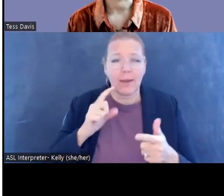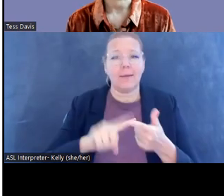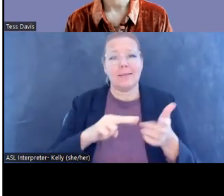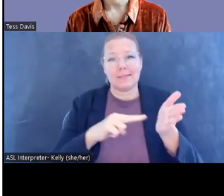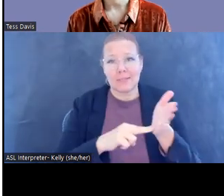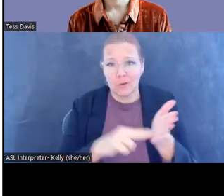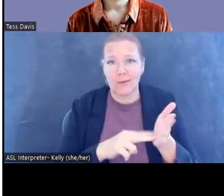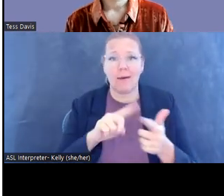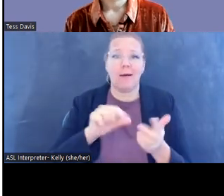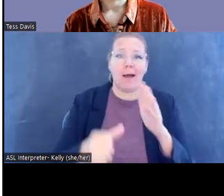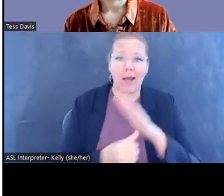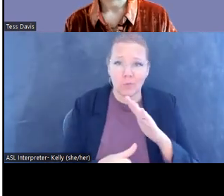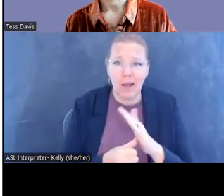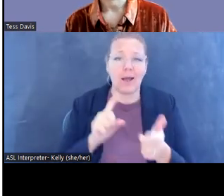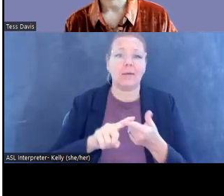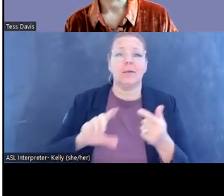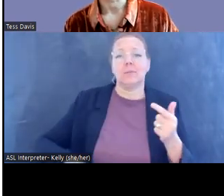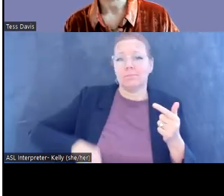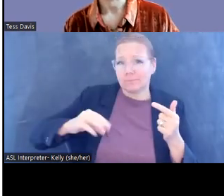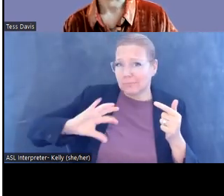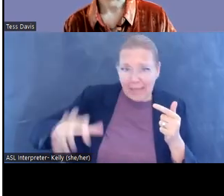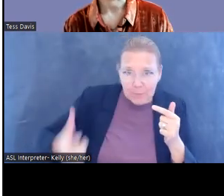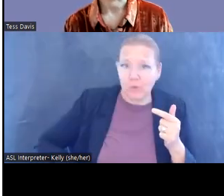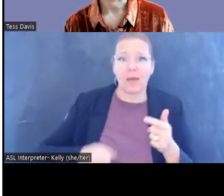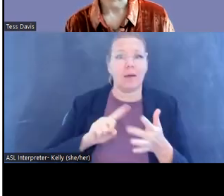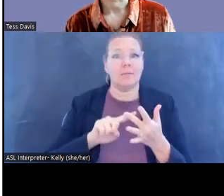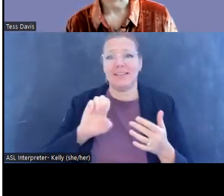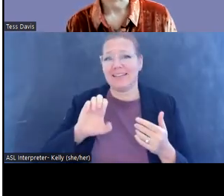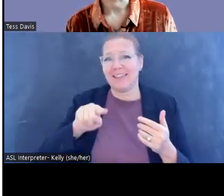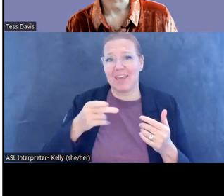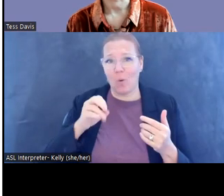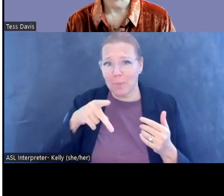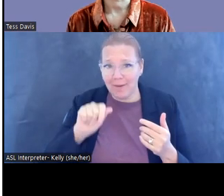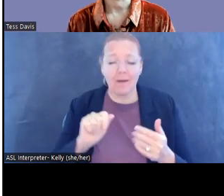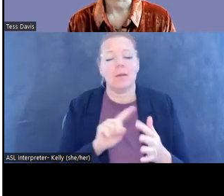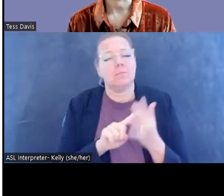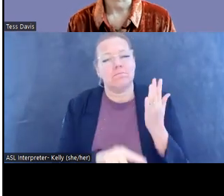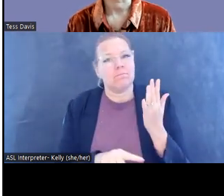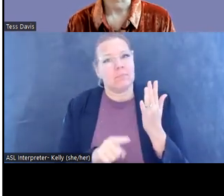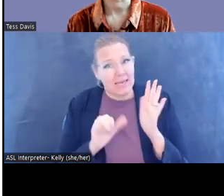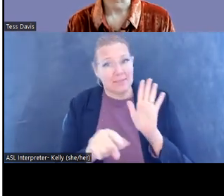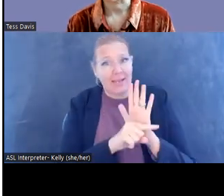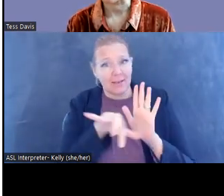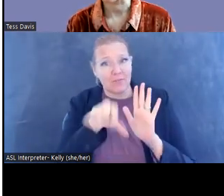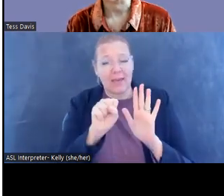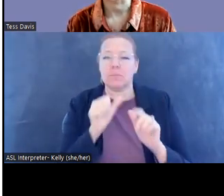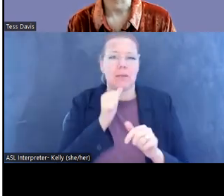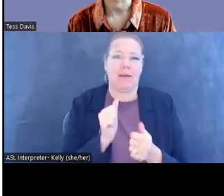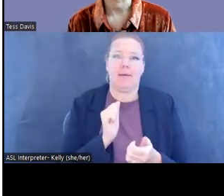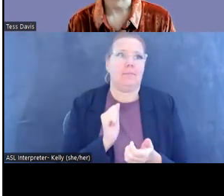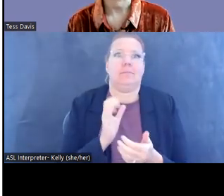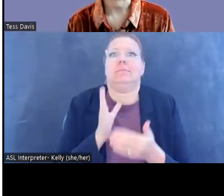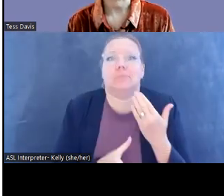or Ethiopia. So while a serious topic, dark story, I don't think it's a hopeless one. And that Cambodia's case